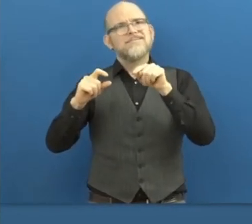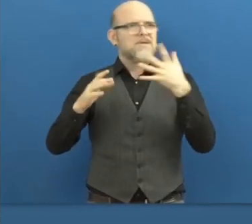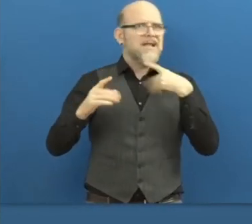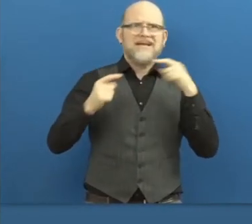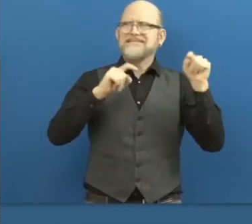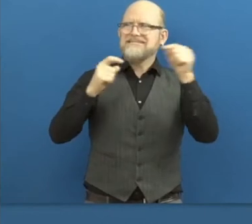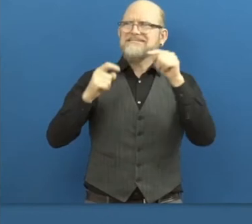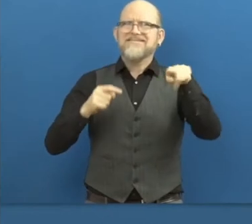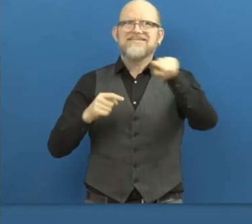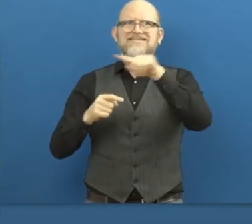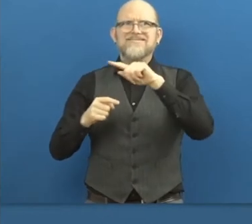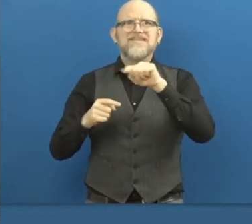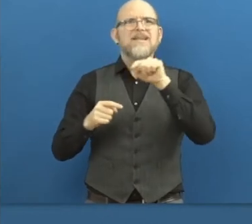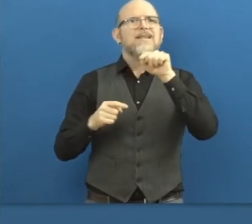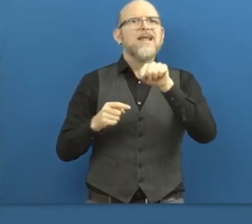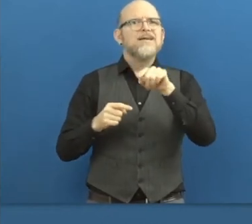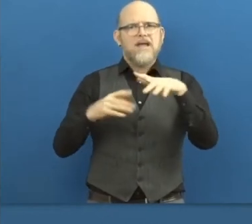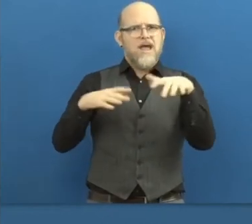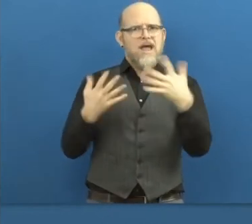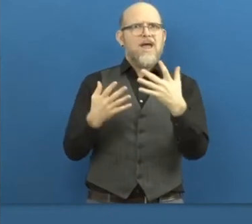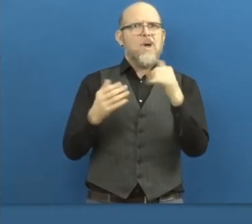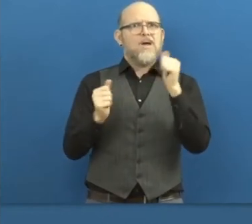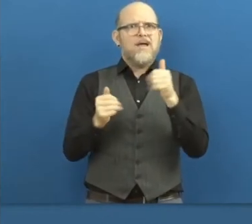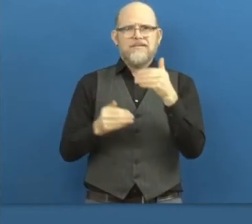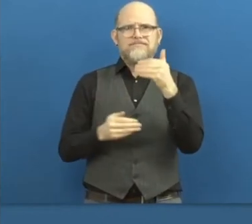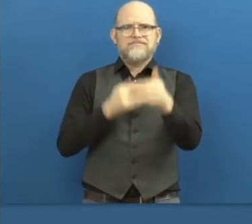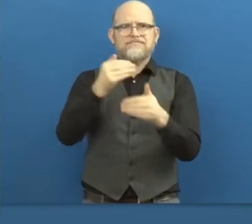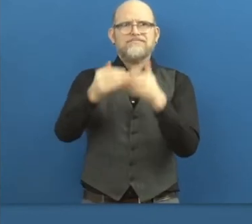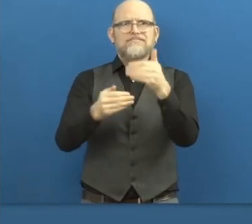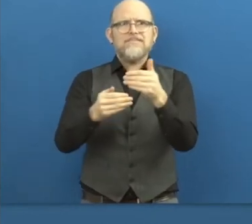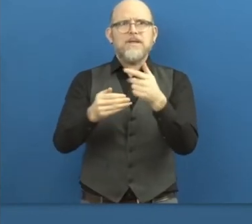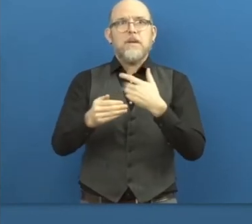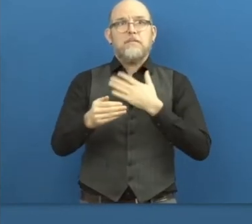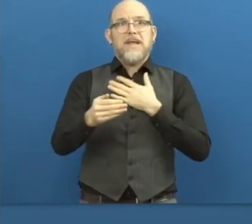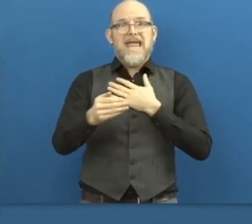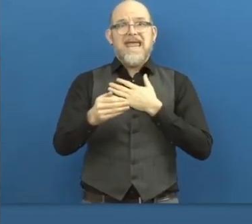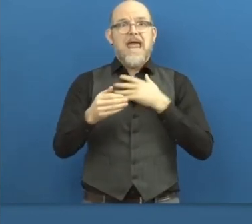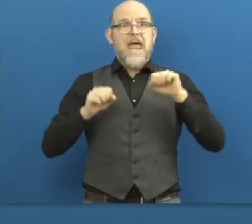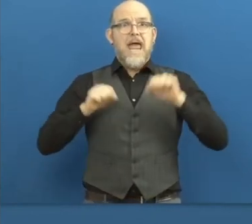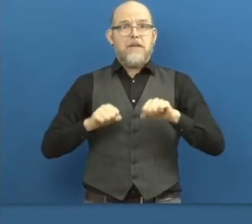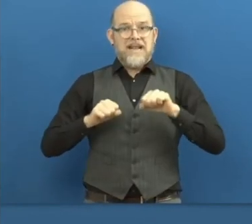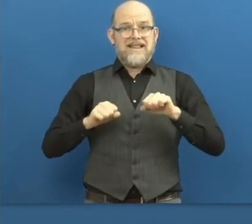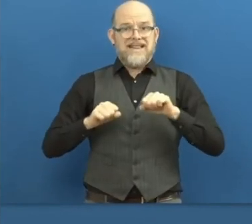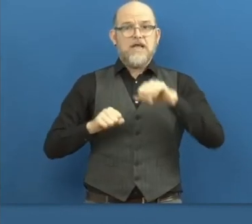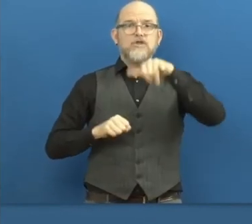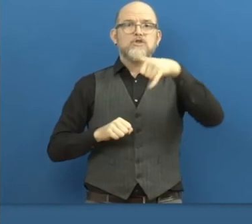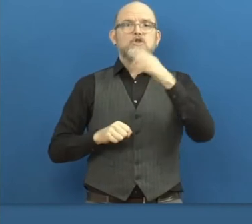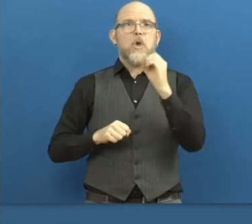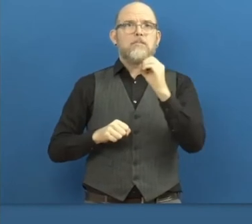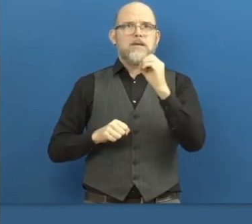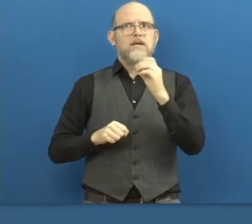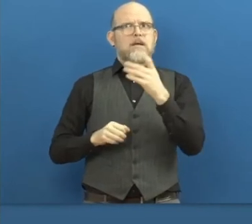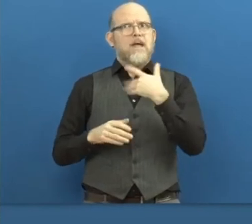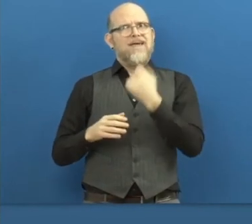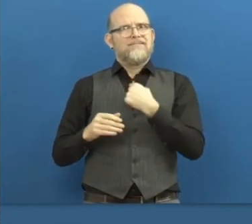discussion. What we do there is our platform is called MyAbilityJobs. It's also the domain.